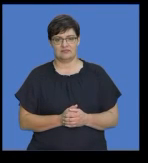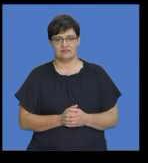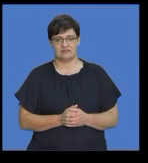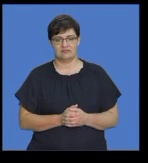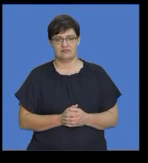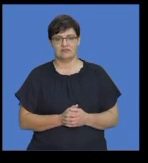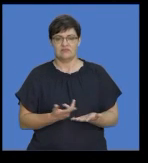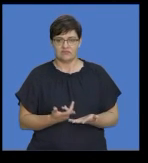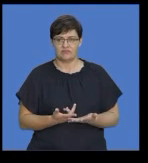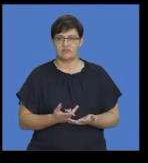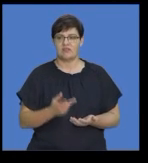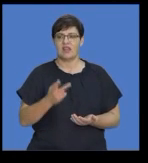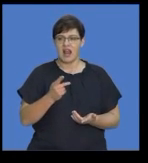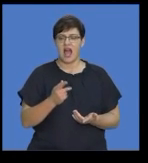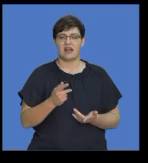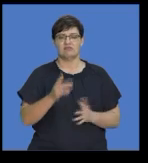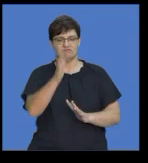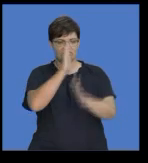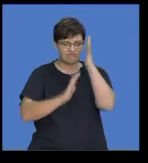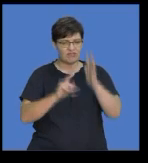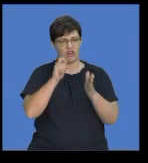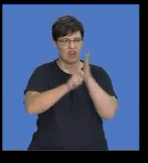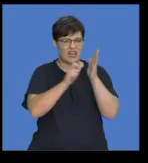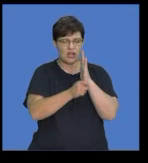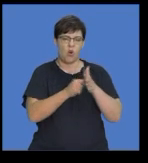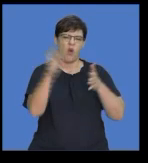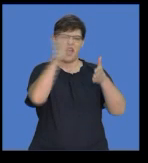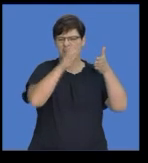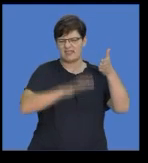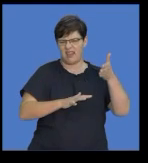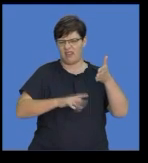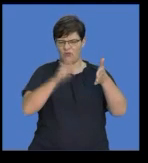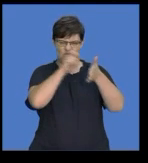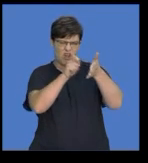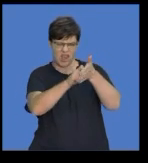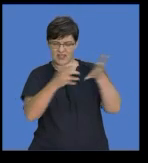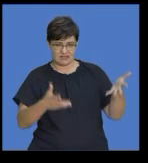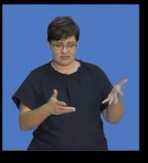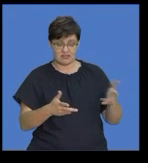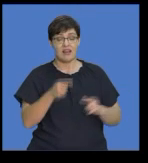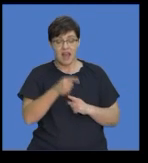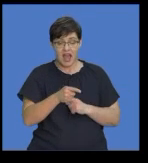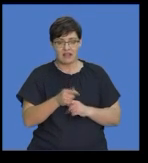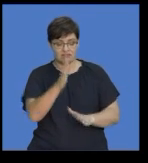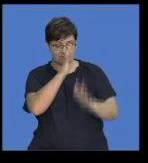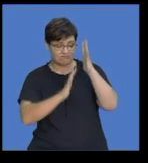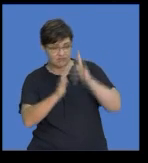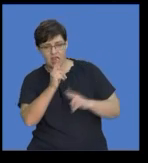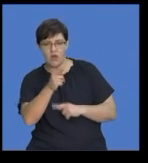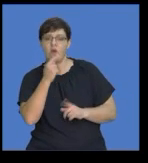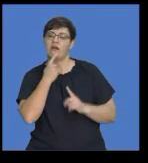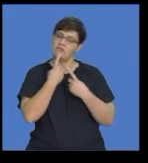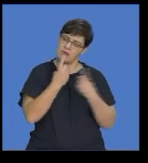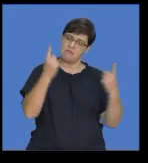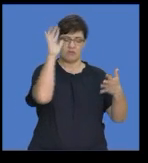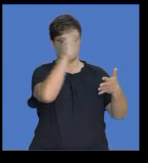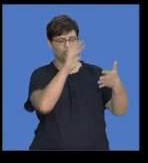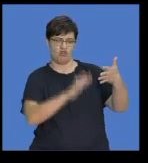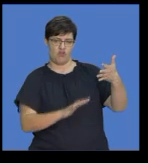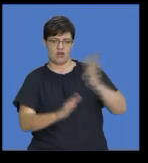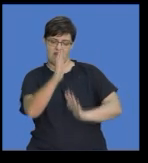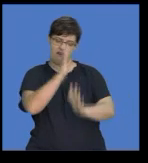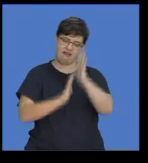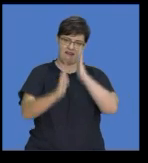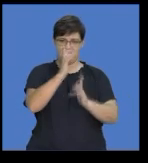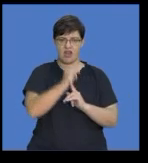writing or essay type writing. Okay. So, in a narrative question, we tell a story. So, again, you need your little title there.